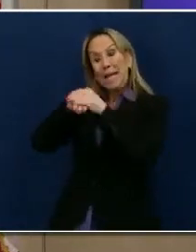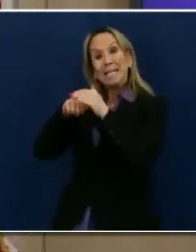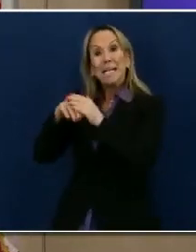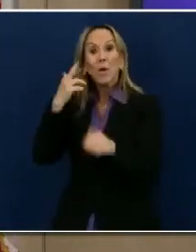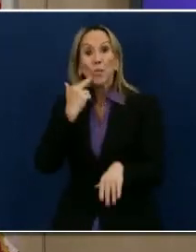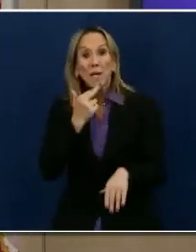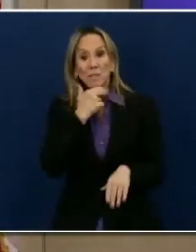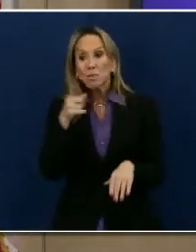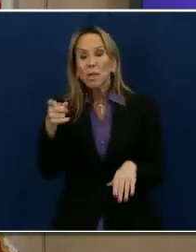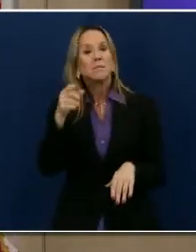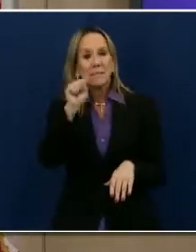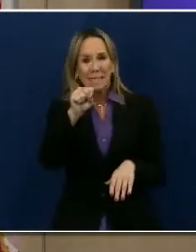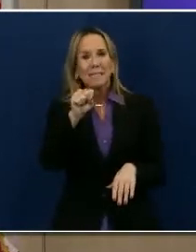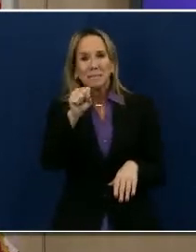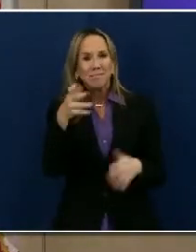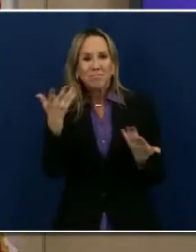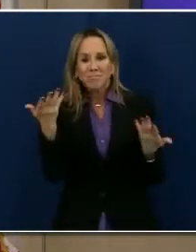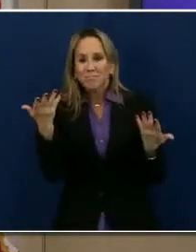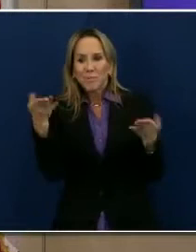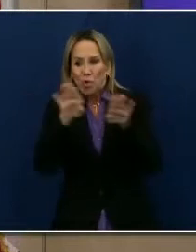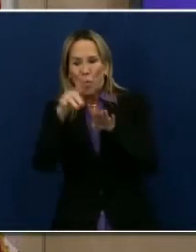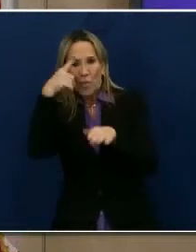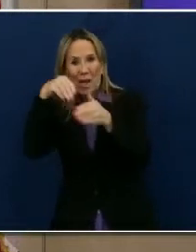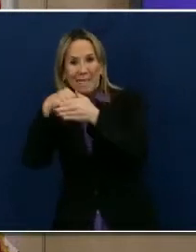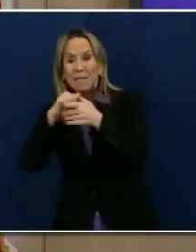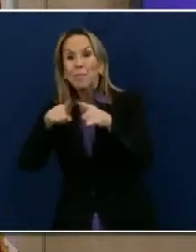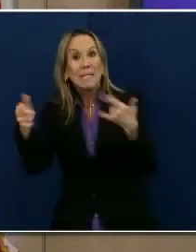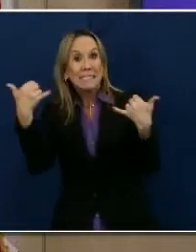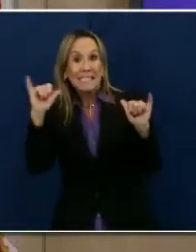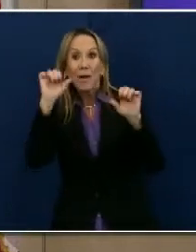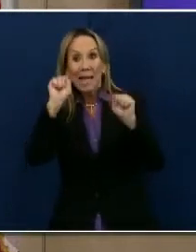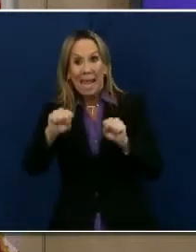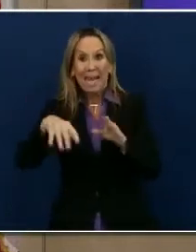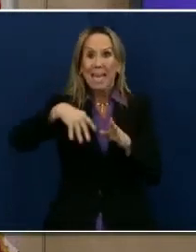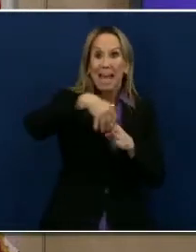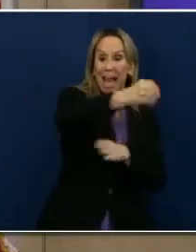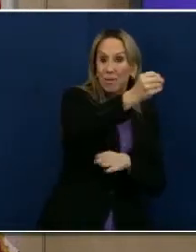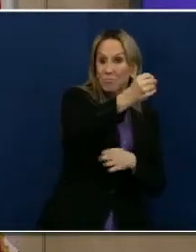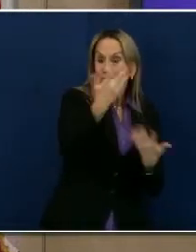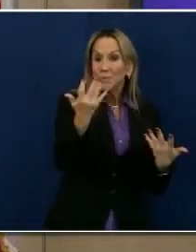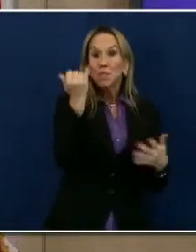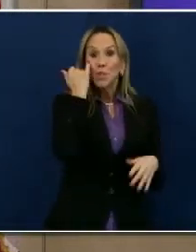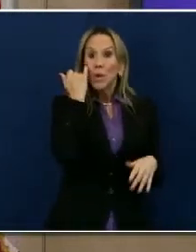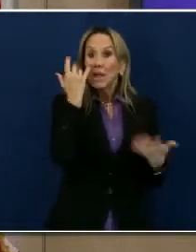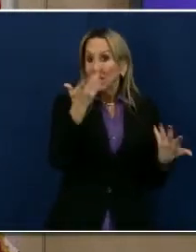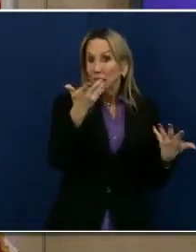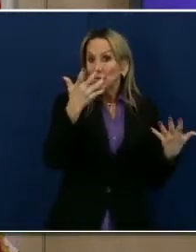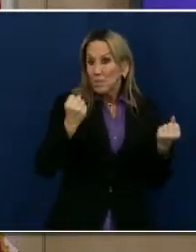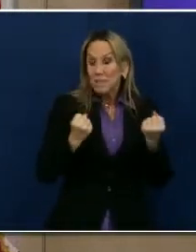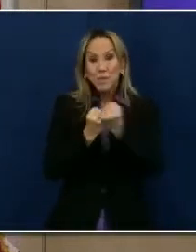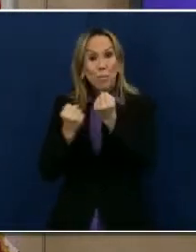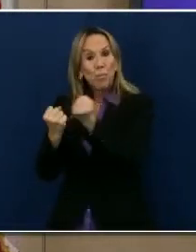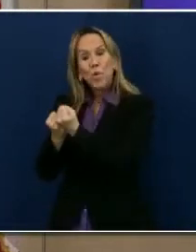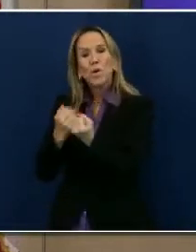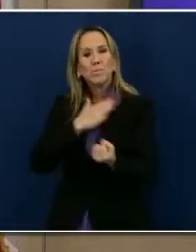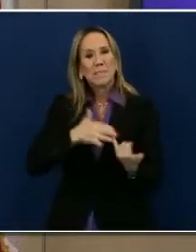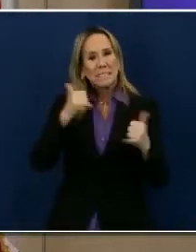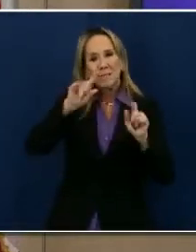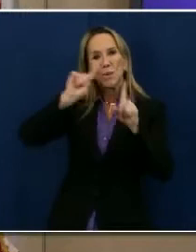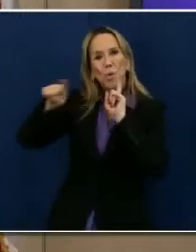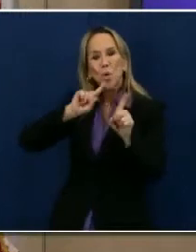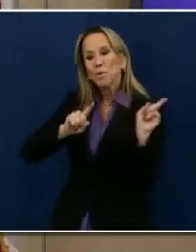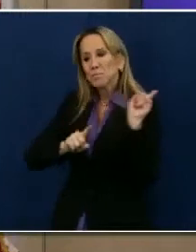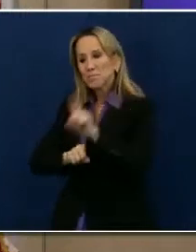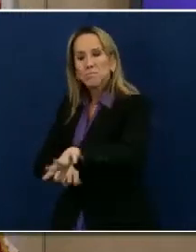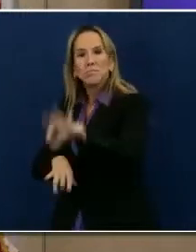they're available for takeout. It is a great time if you have the ability to go out and patronize and try and support these restaurants that, again,